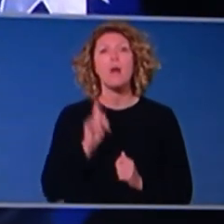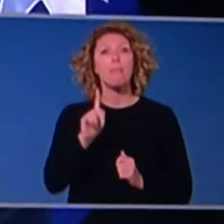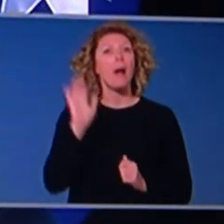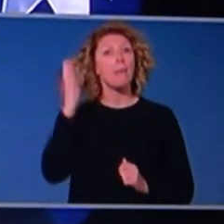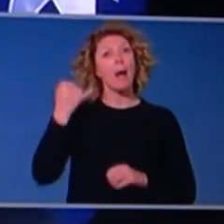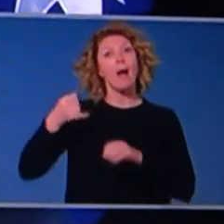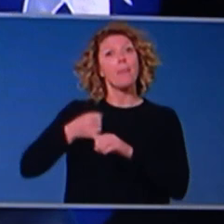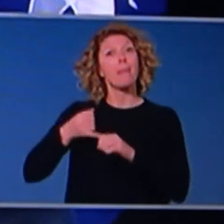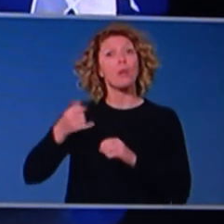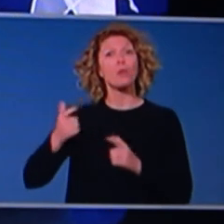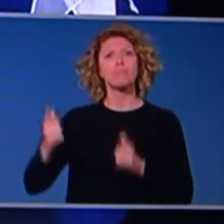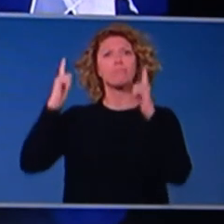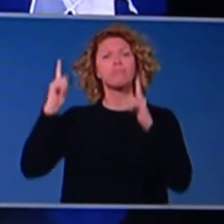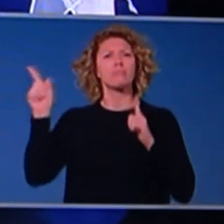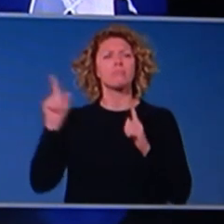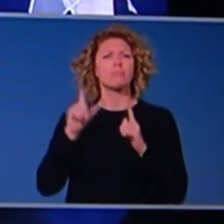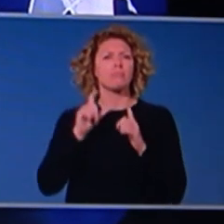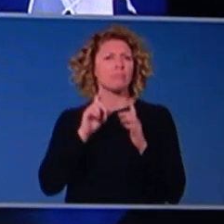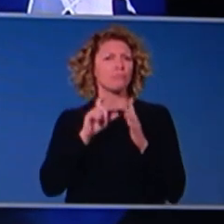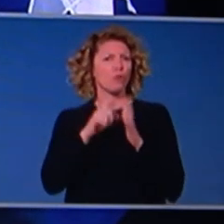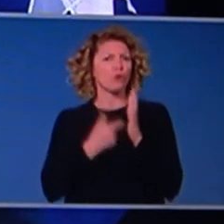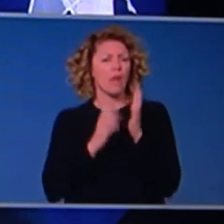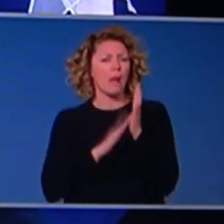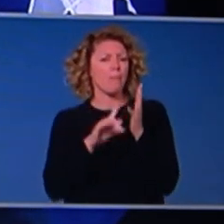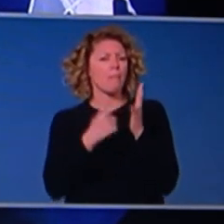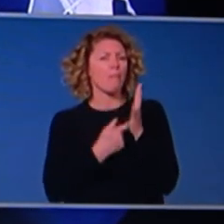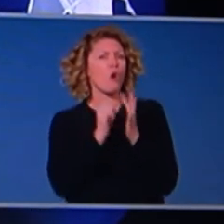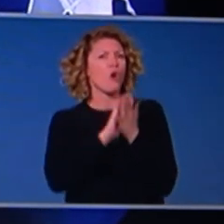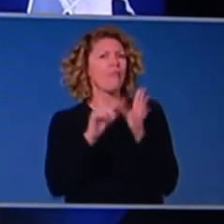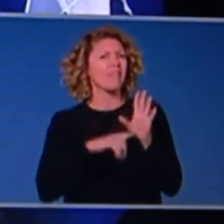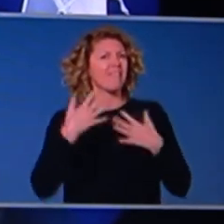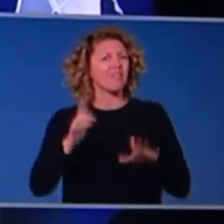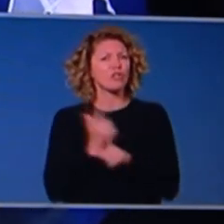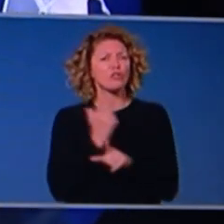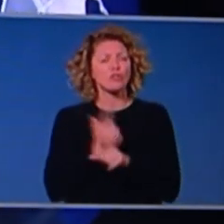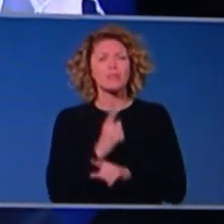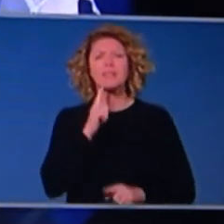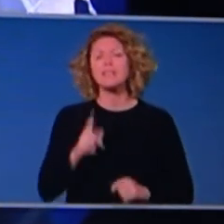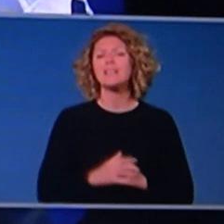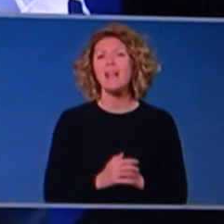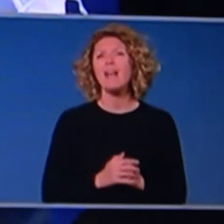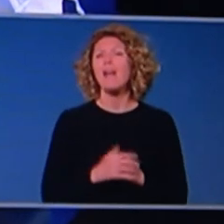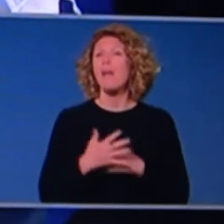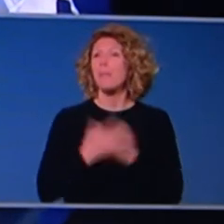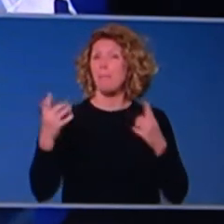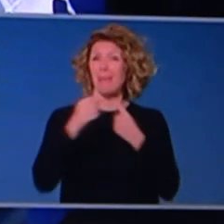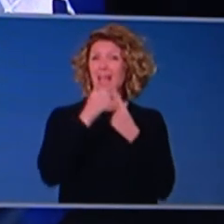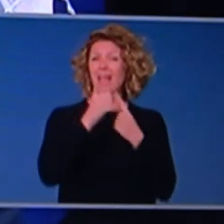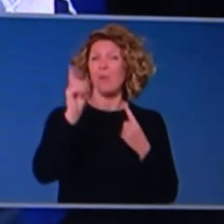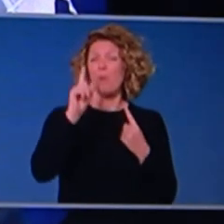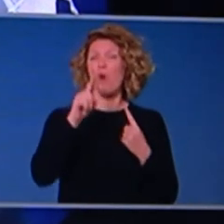officer went through them earlier. The main one is that the app, uh, downloading the COVIDSafe app is the major obstacle